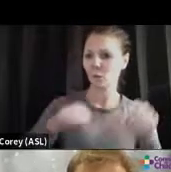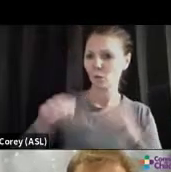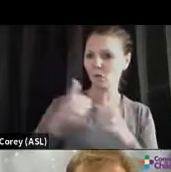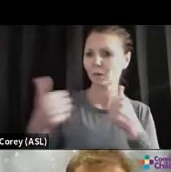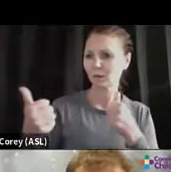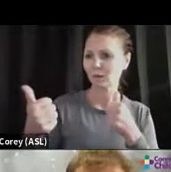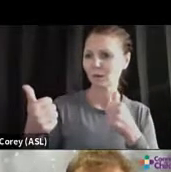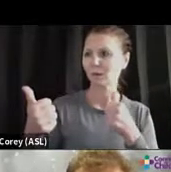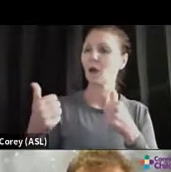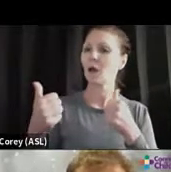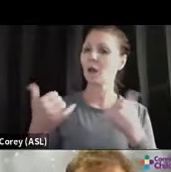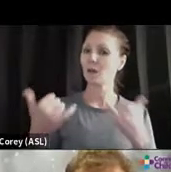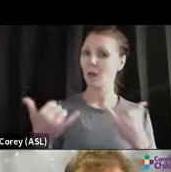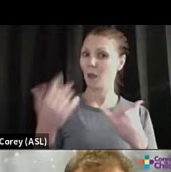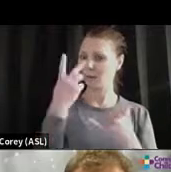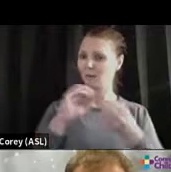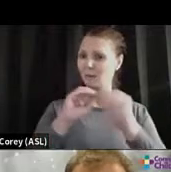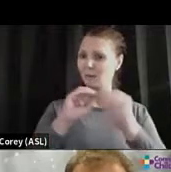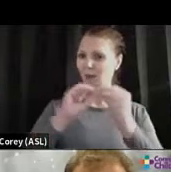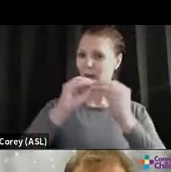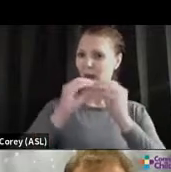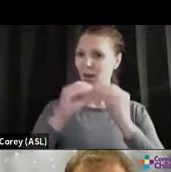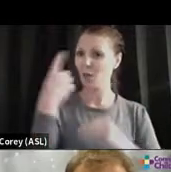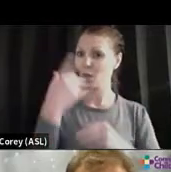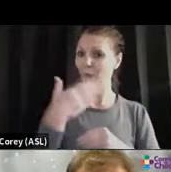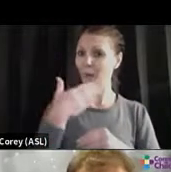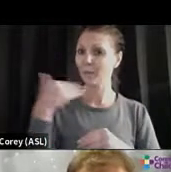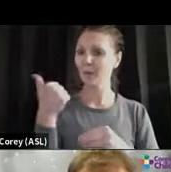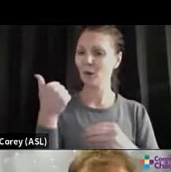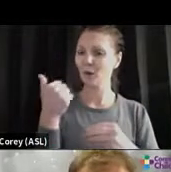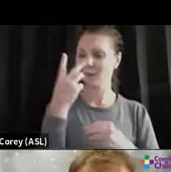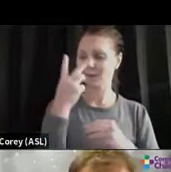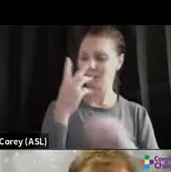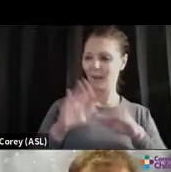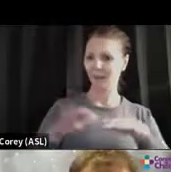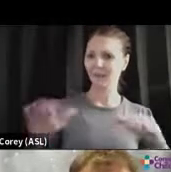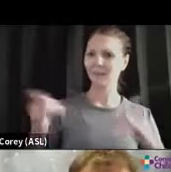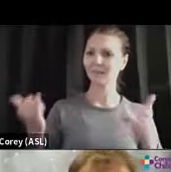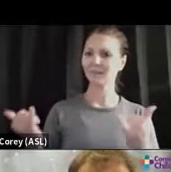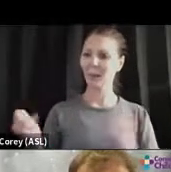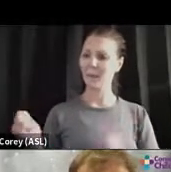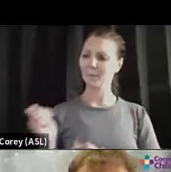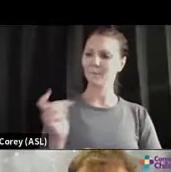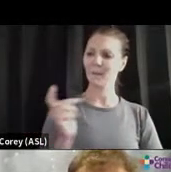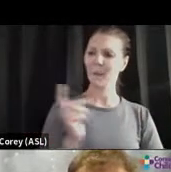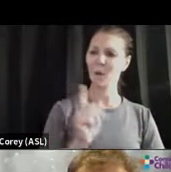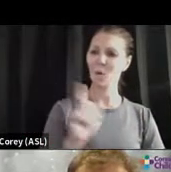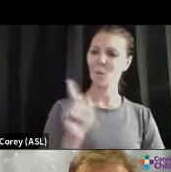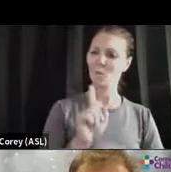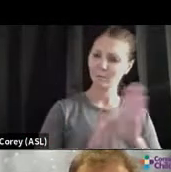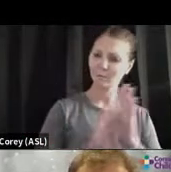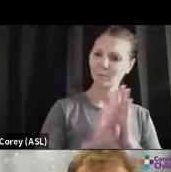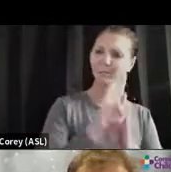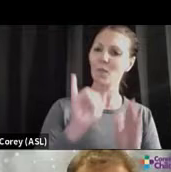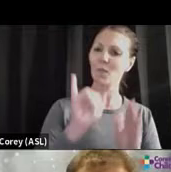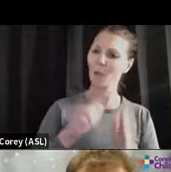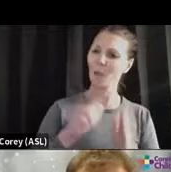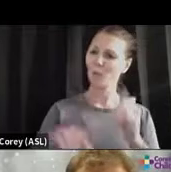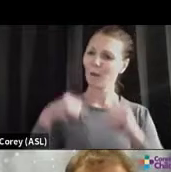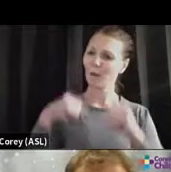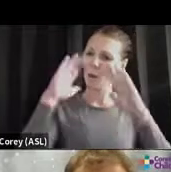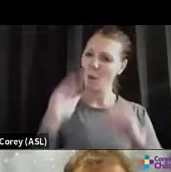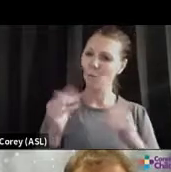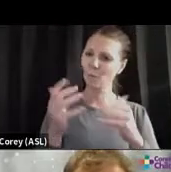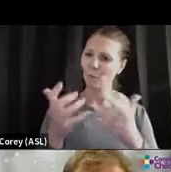And we're starting to see that that's helping kids move back into that resilient, thriving place that we want. But when COVID started, we had to think